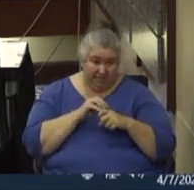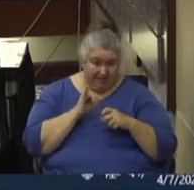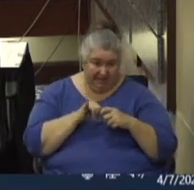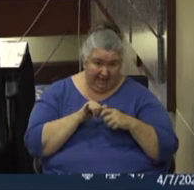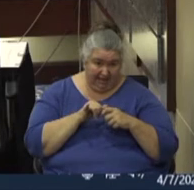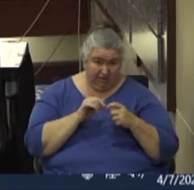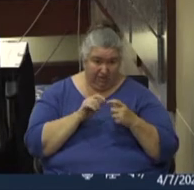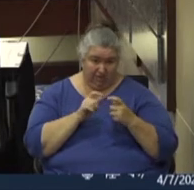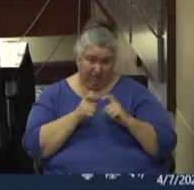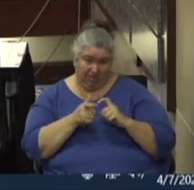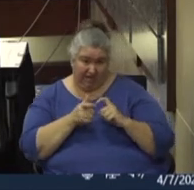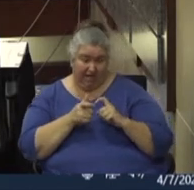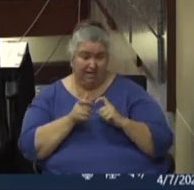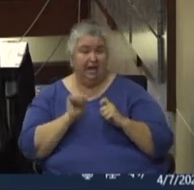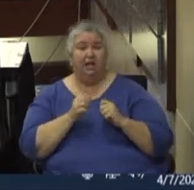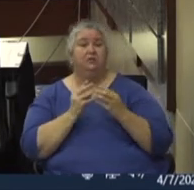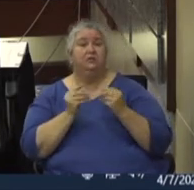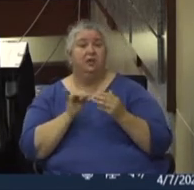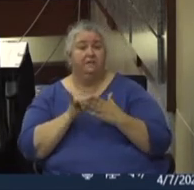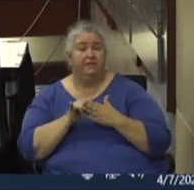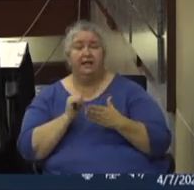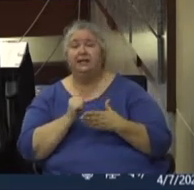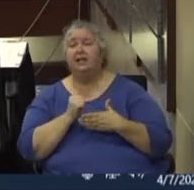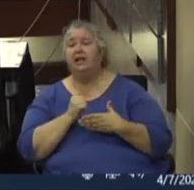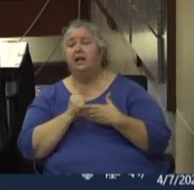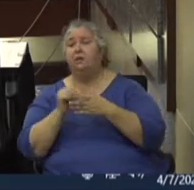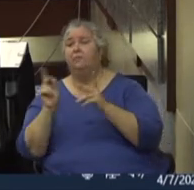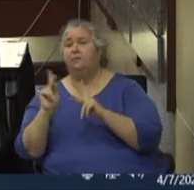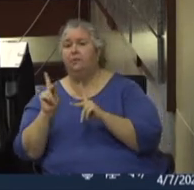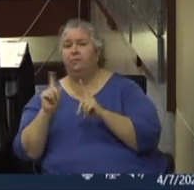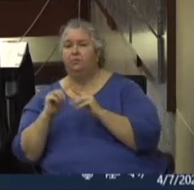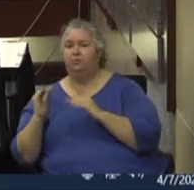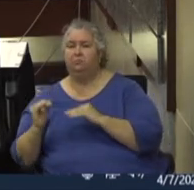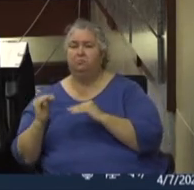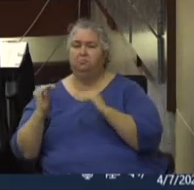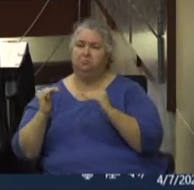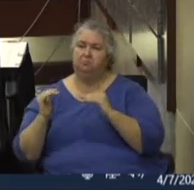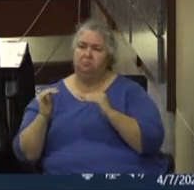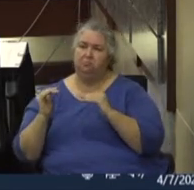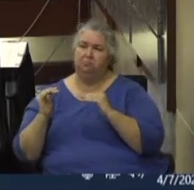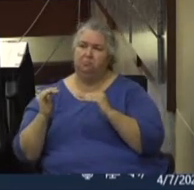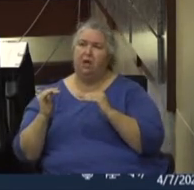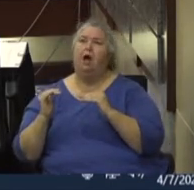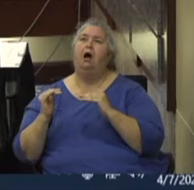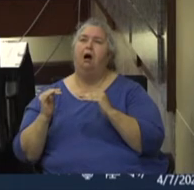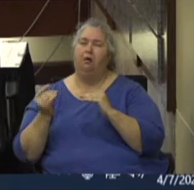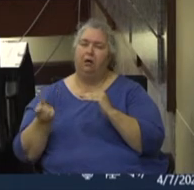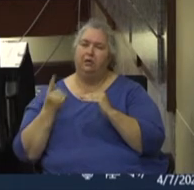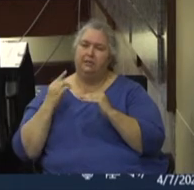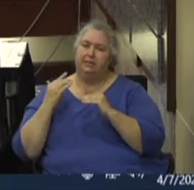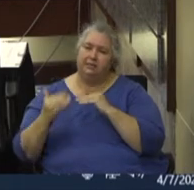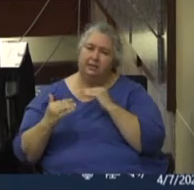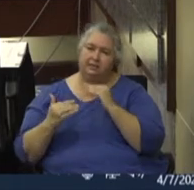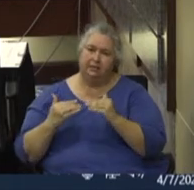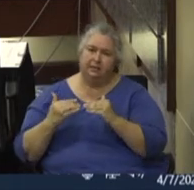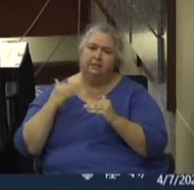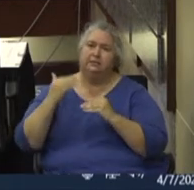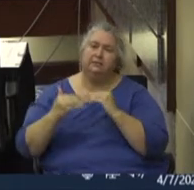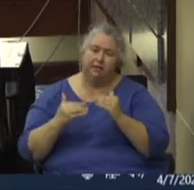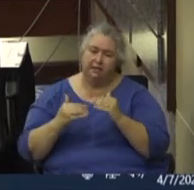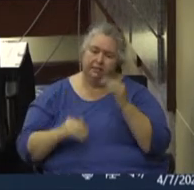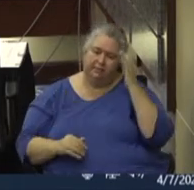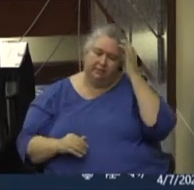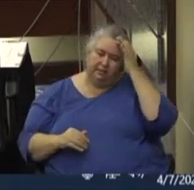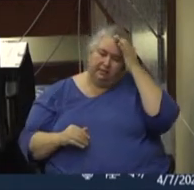we help our constituencies move to at least step one of a solution within a week? So